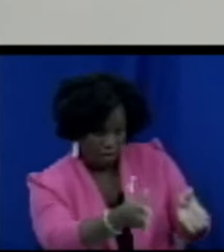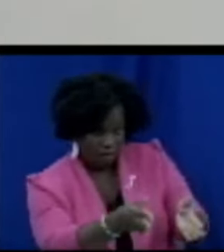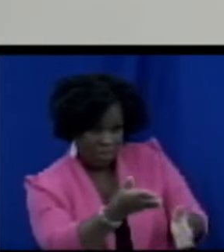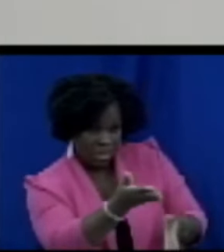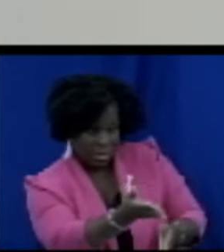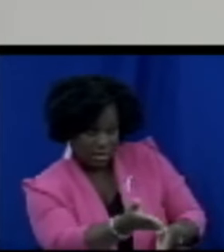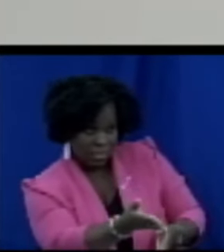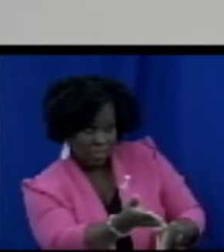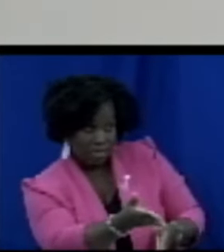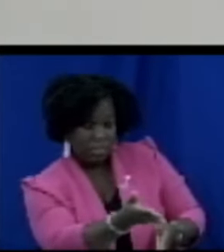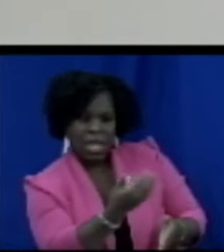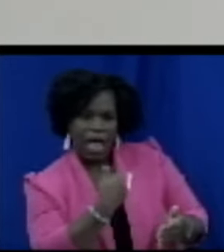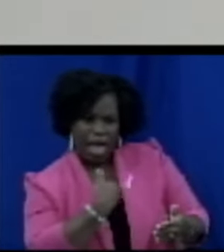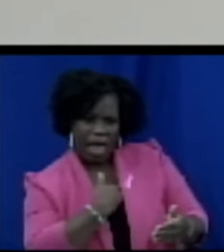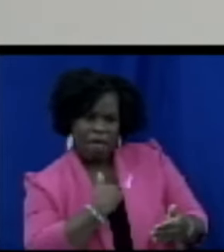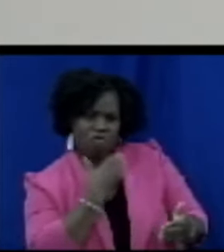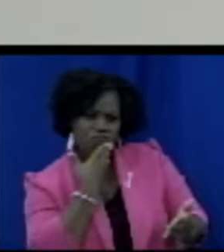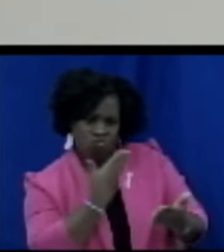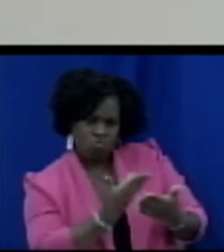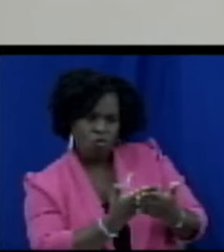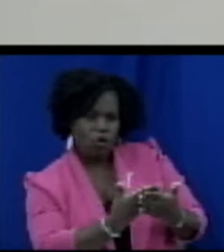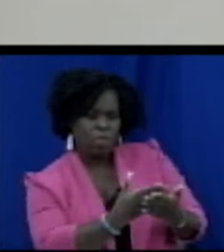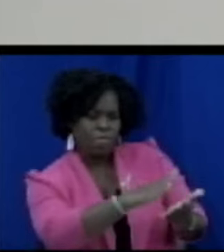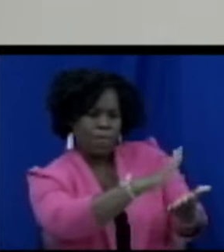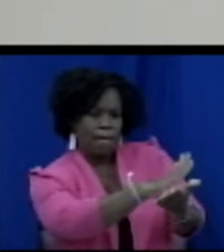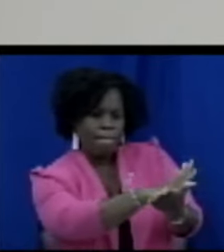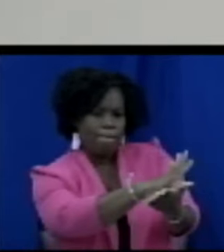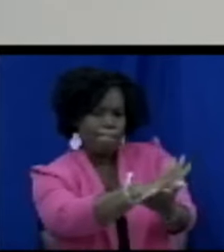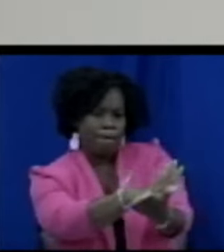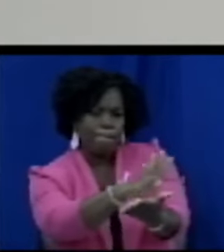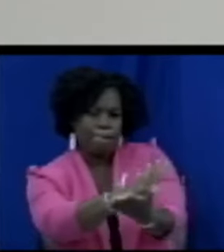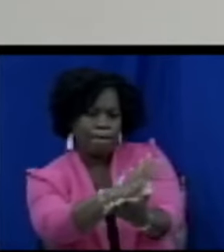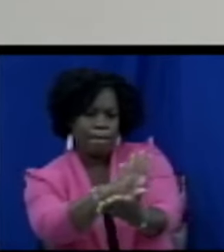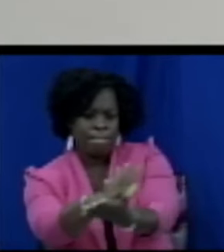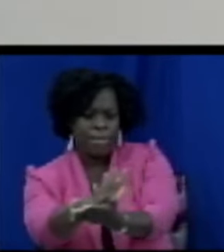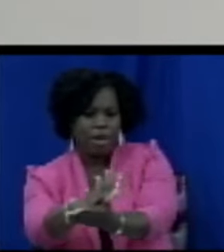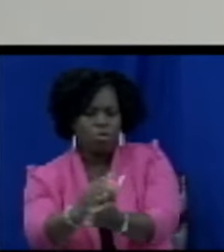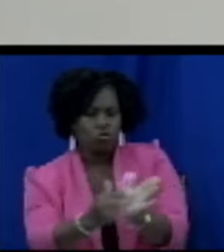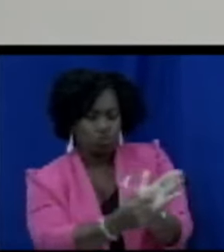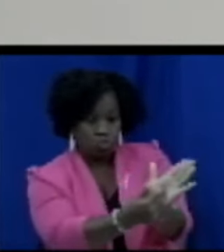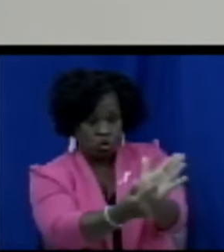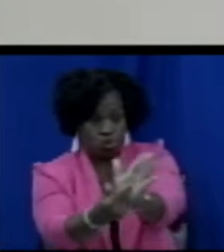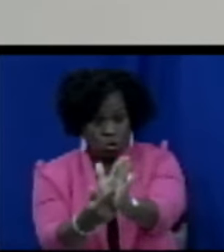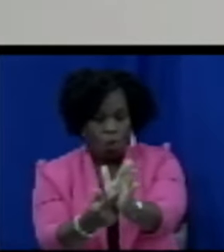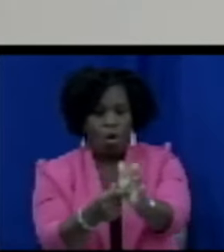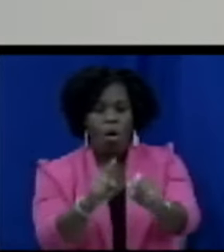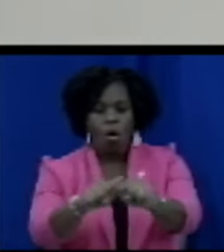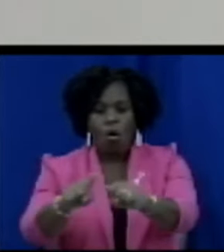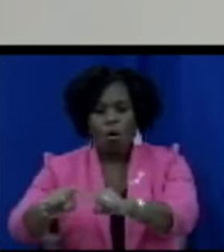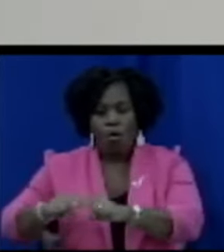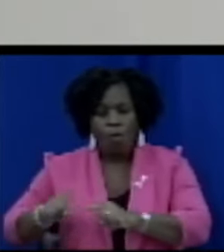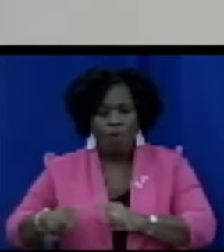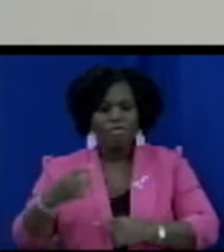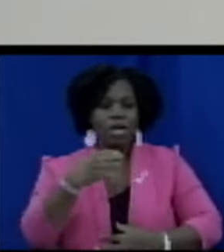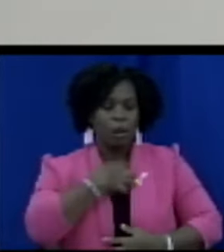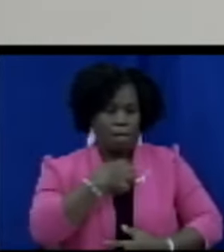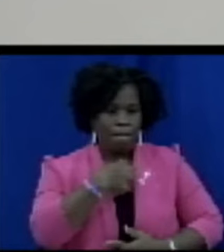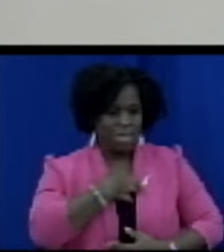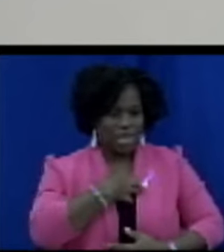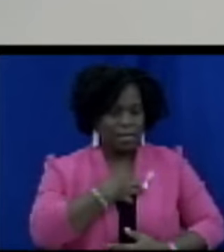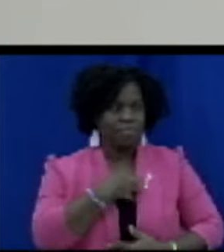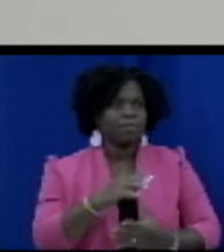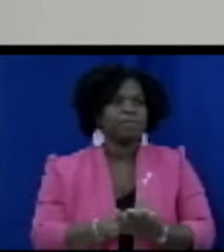so there's a paper trail which is very important and then of course that complaint that certified complaint